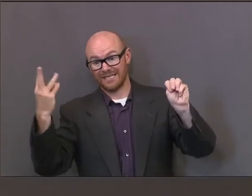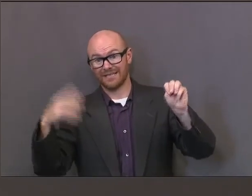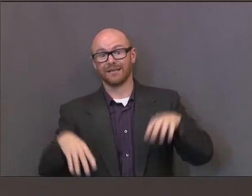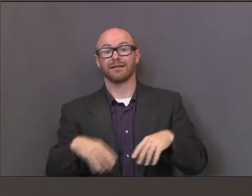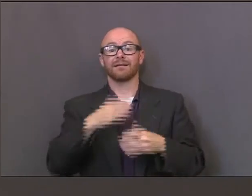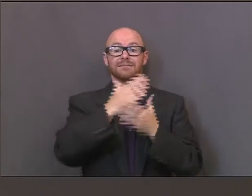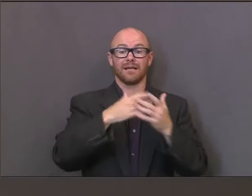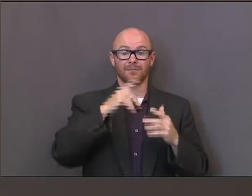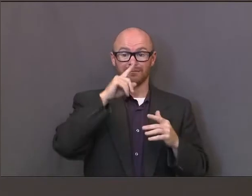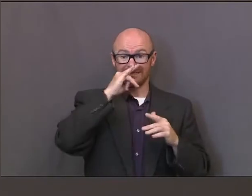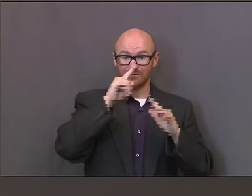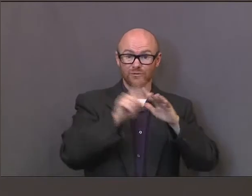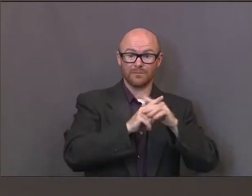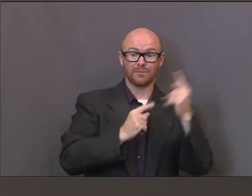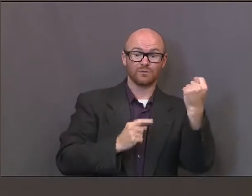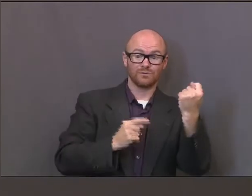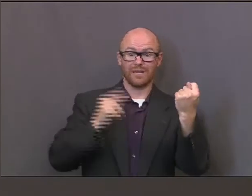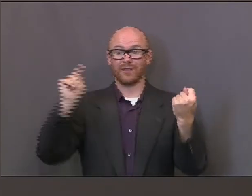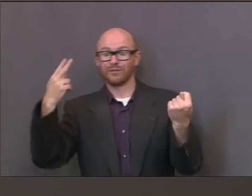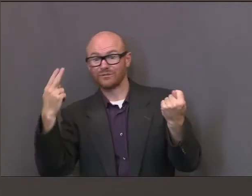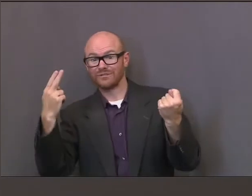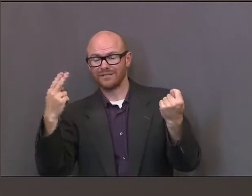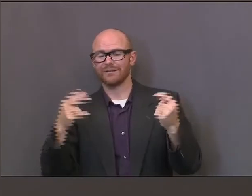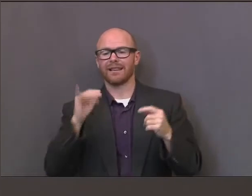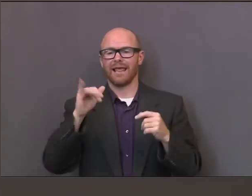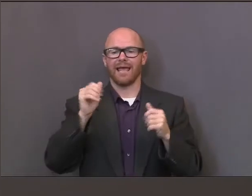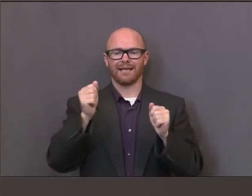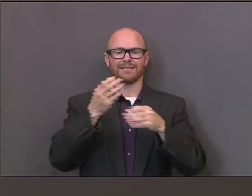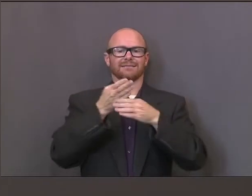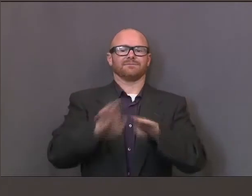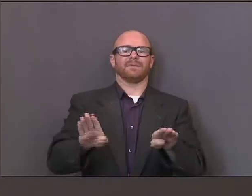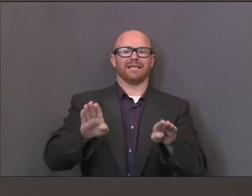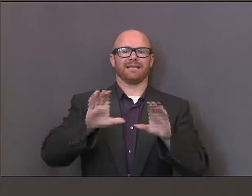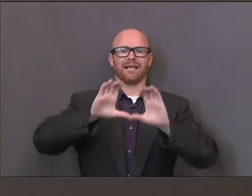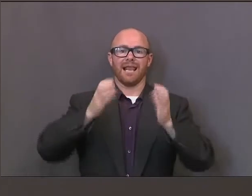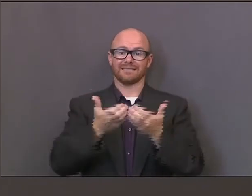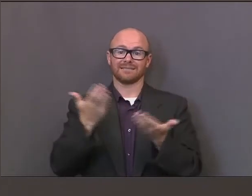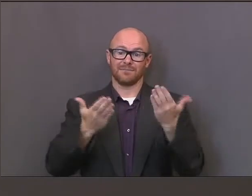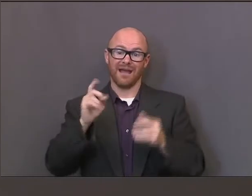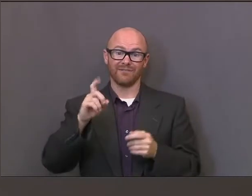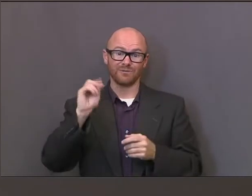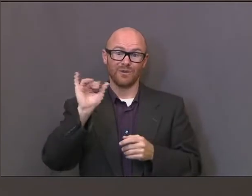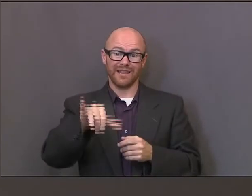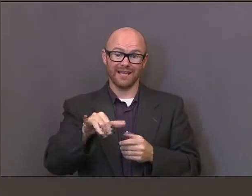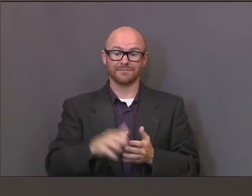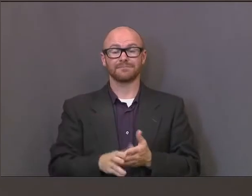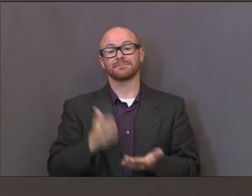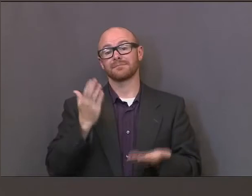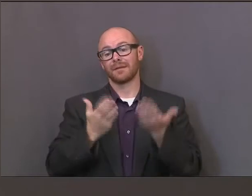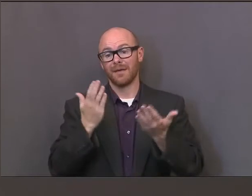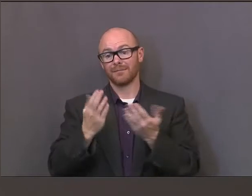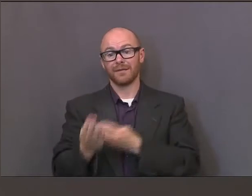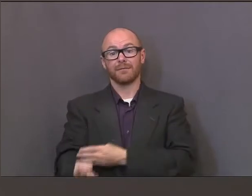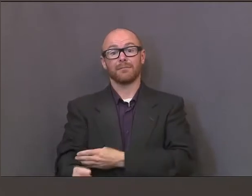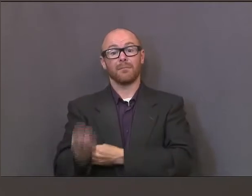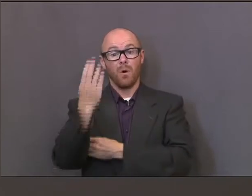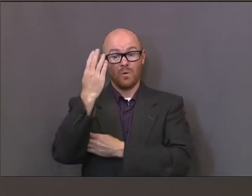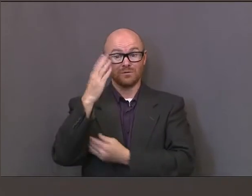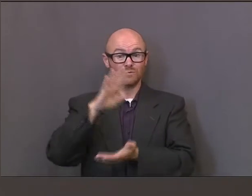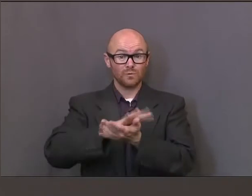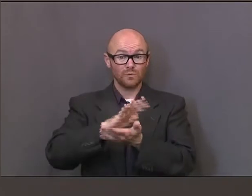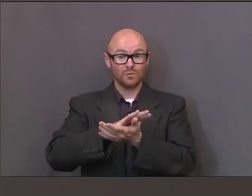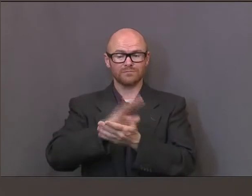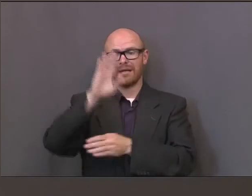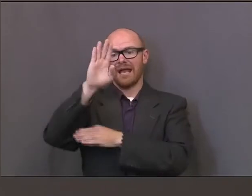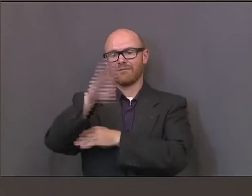so that we can really, in essence, cut the classroom sizes in half, maybe half a day in the morning and in the afternoon. So there's different ways